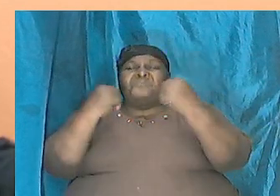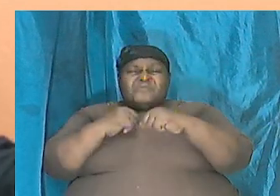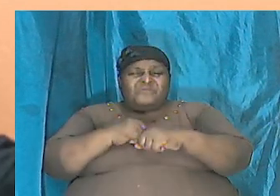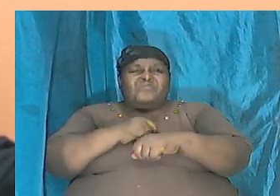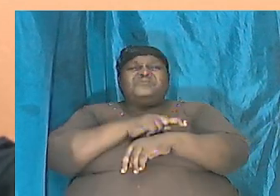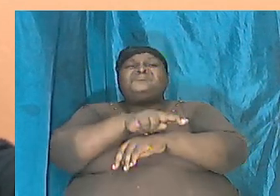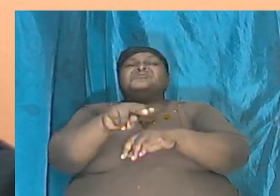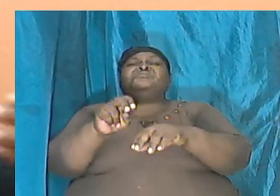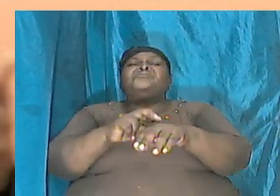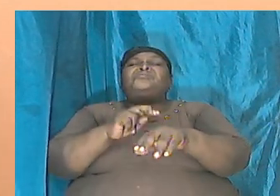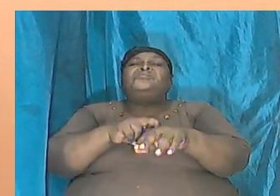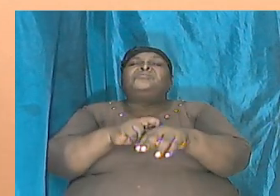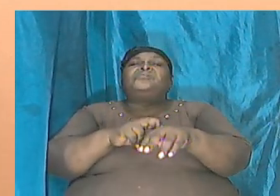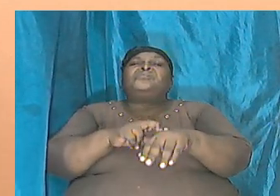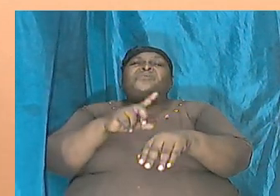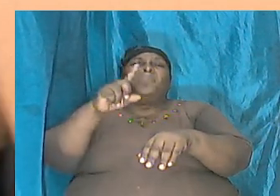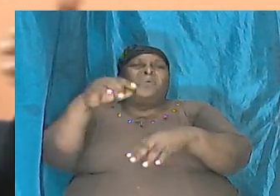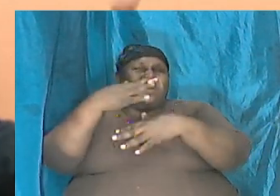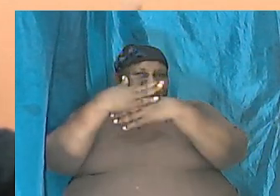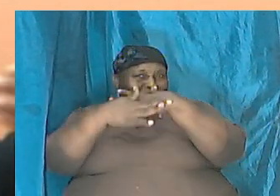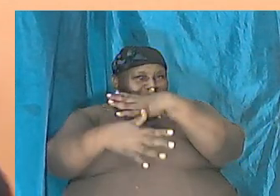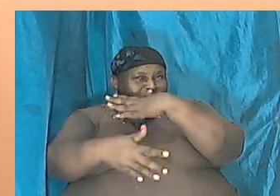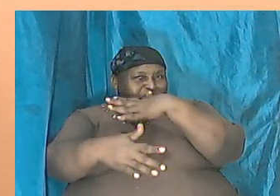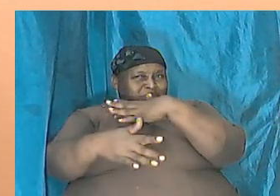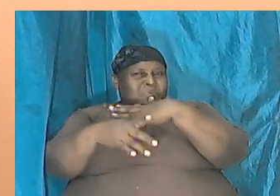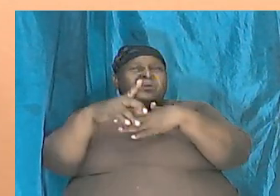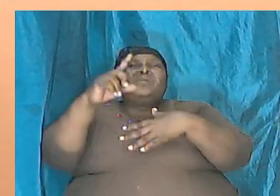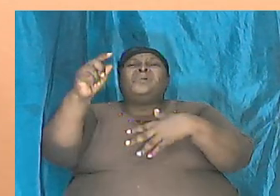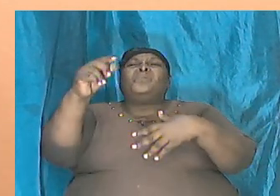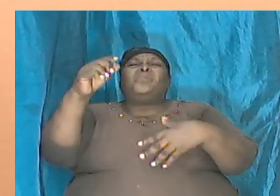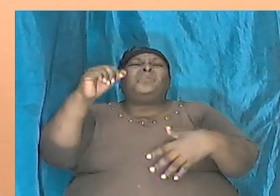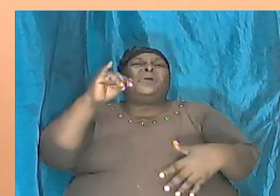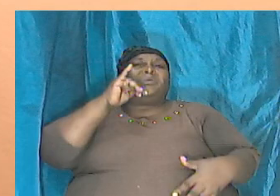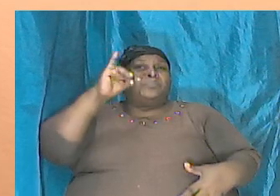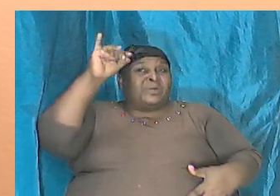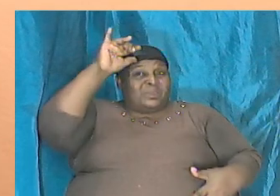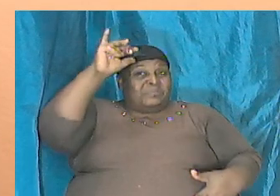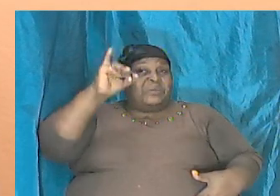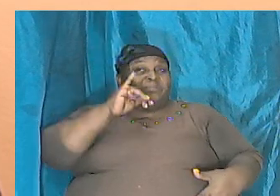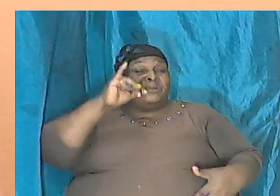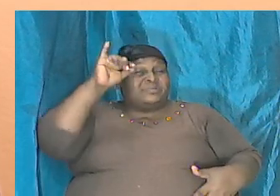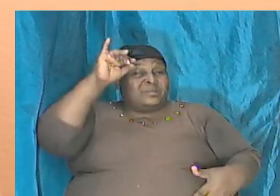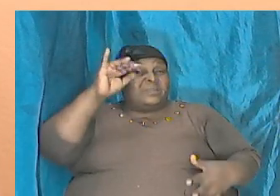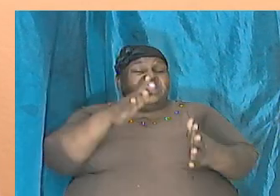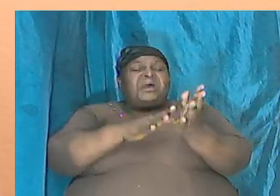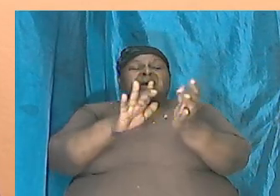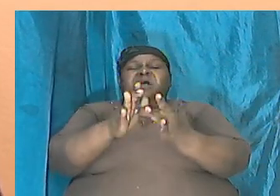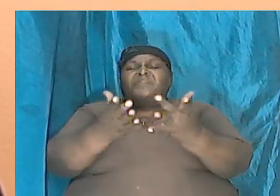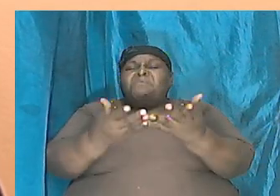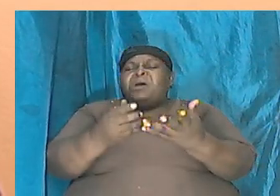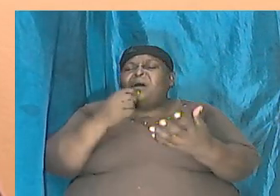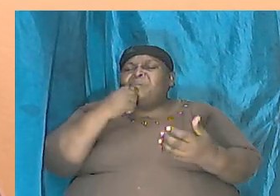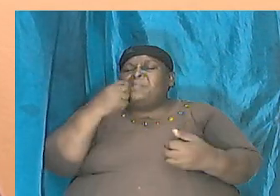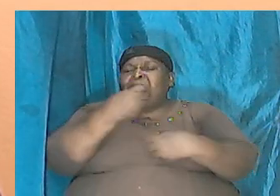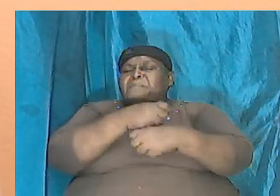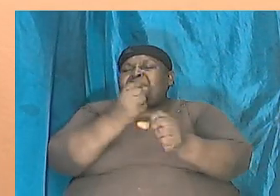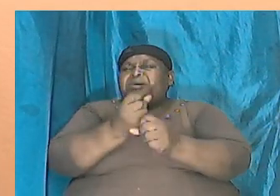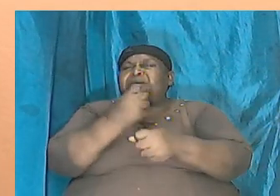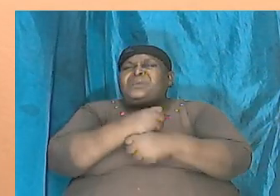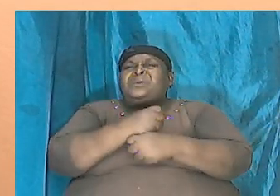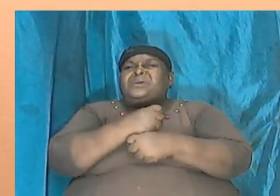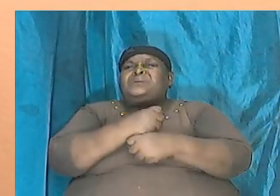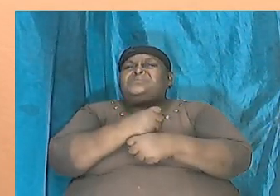and we come from one blood, from one parents. And the Bible makes that emphatically